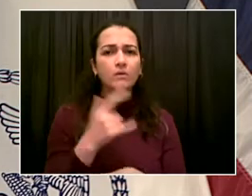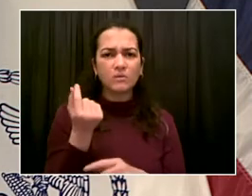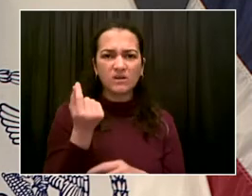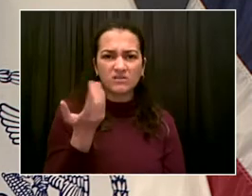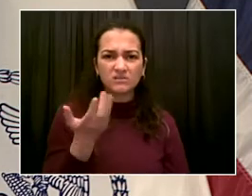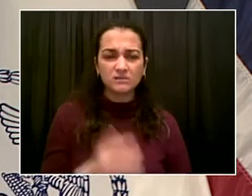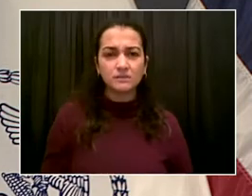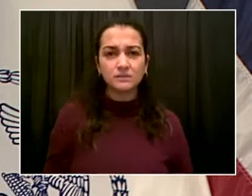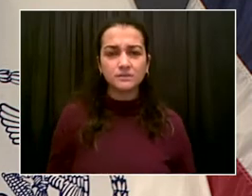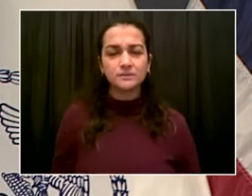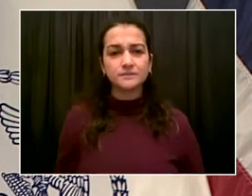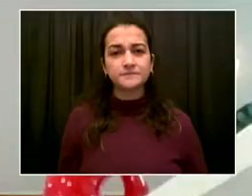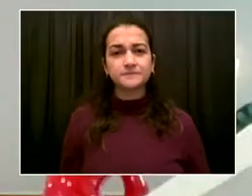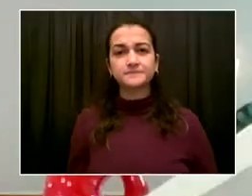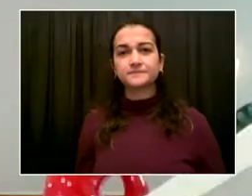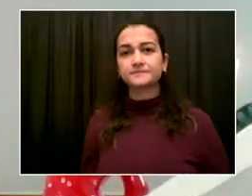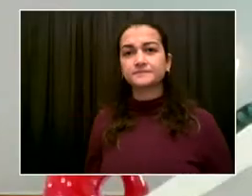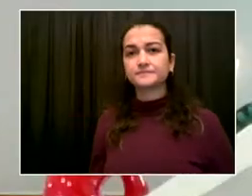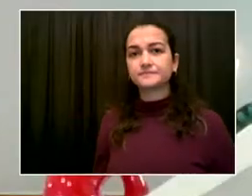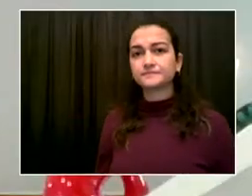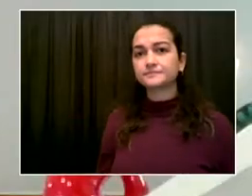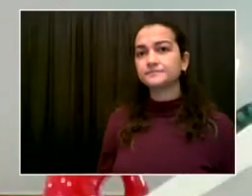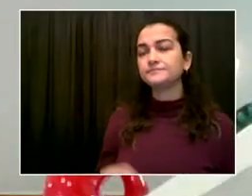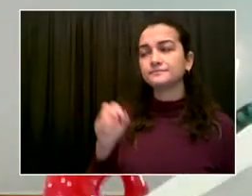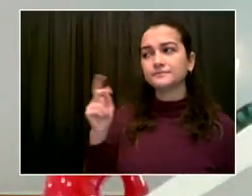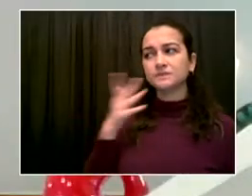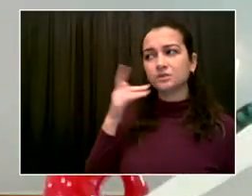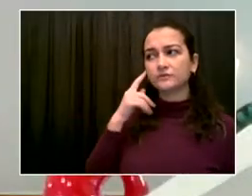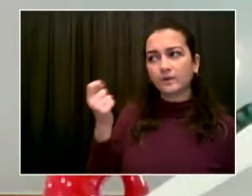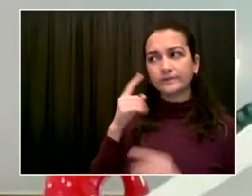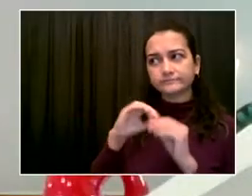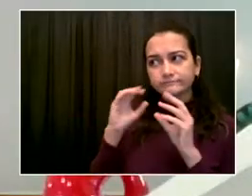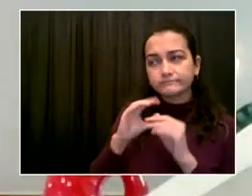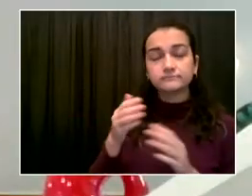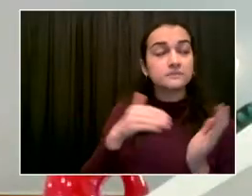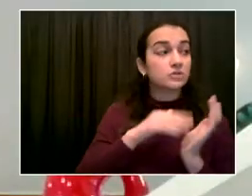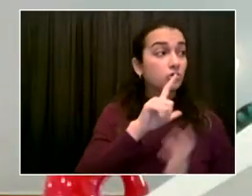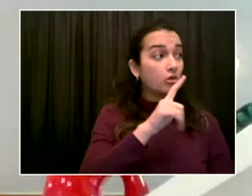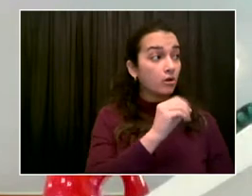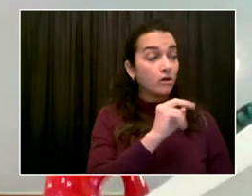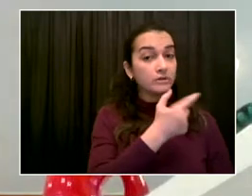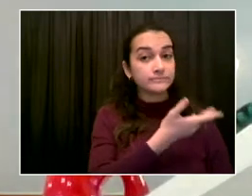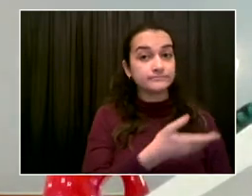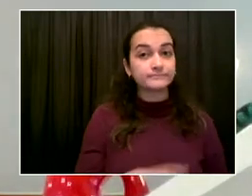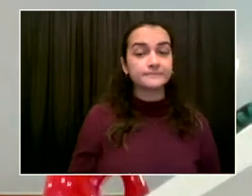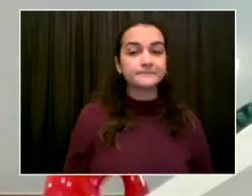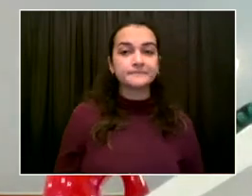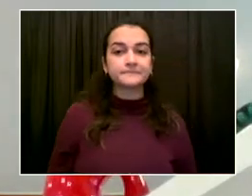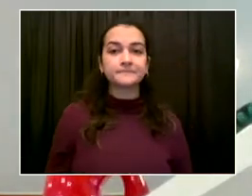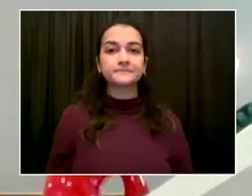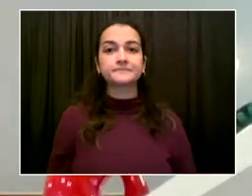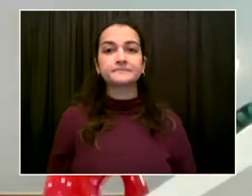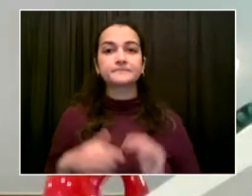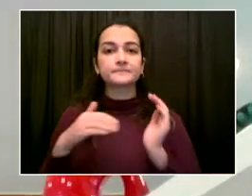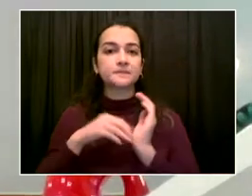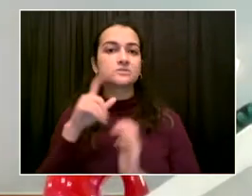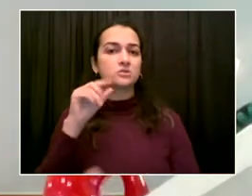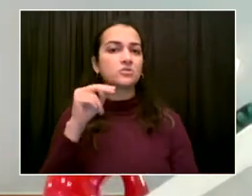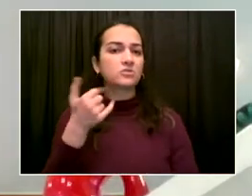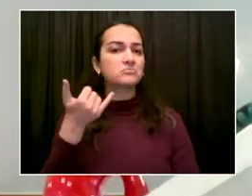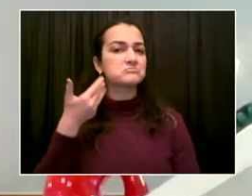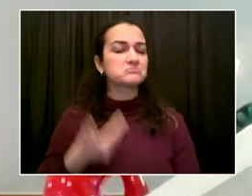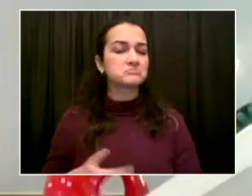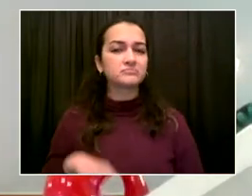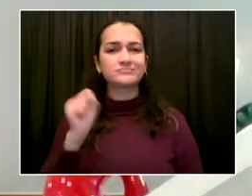Yeah, absolutely. I'll do my best, James. If you have more questions, always happy to talk later, too. So when an international traveler from a